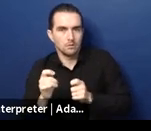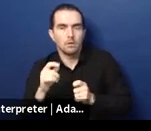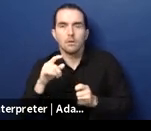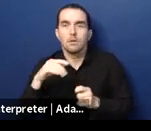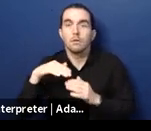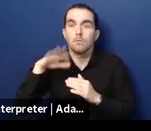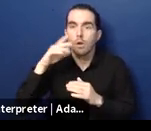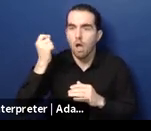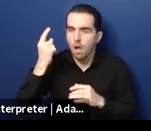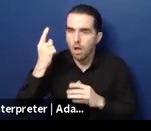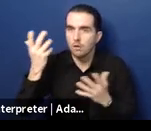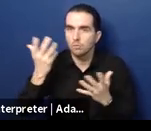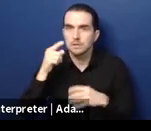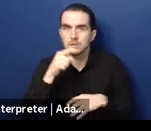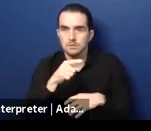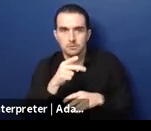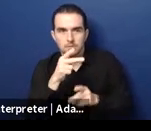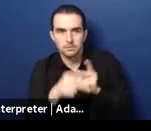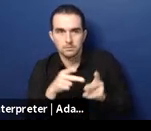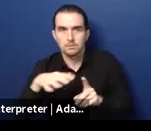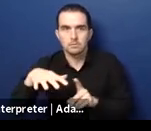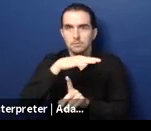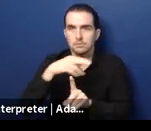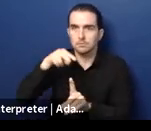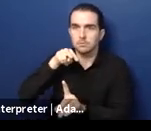So, next slide, please.